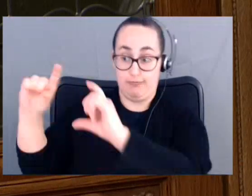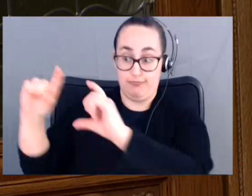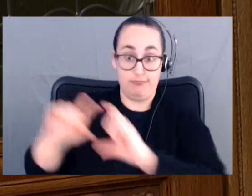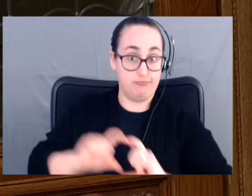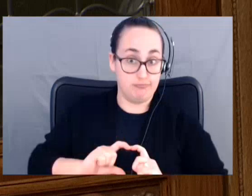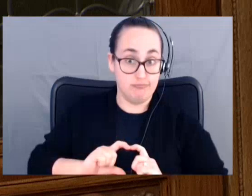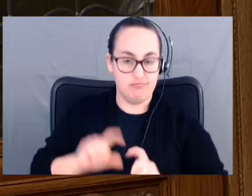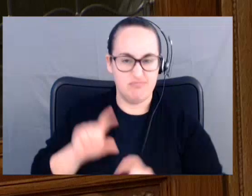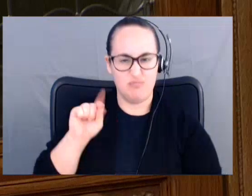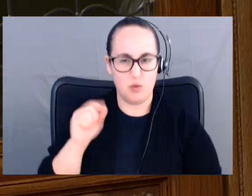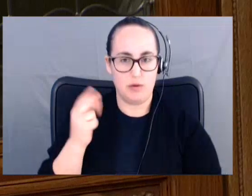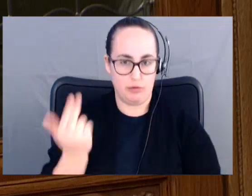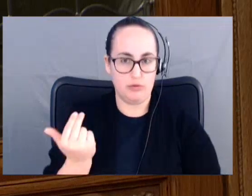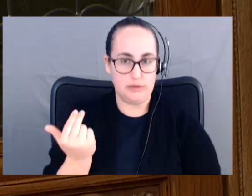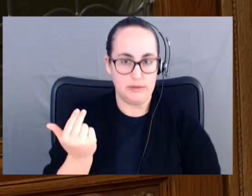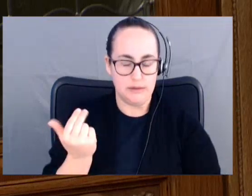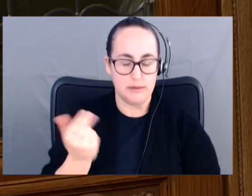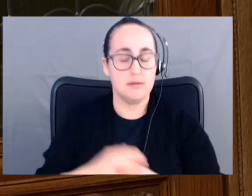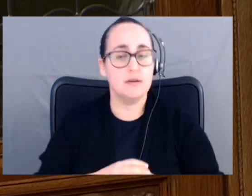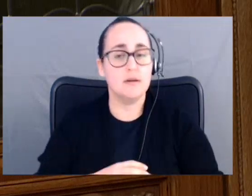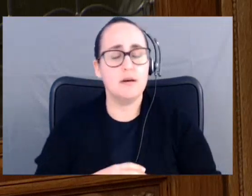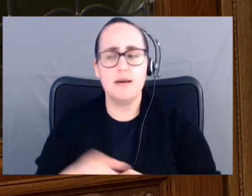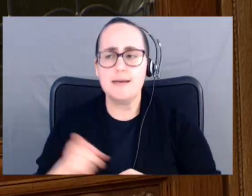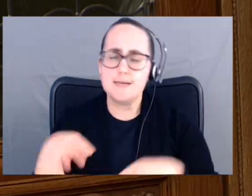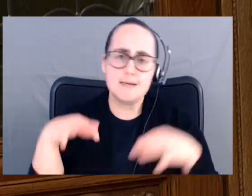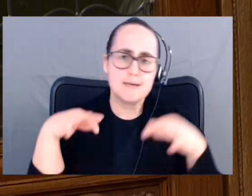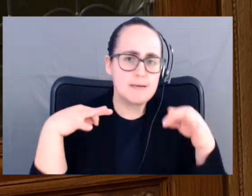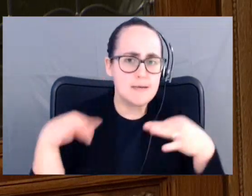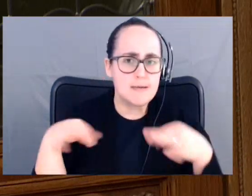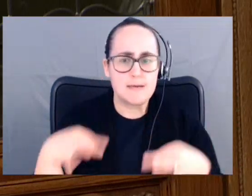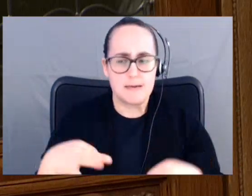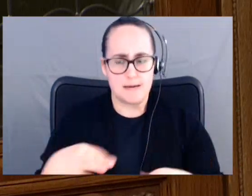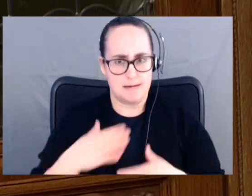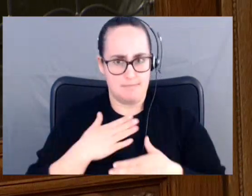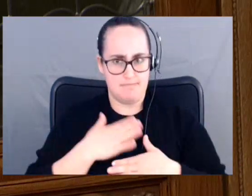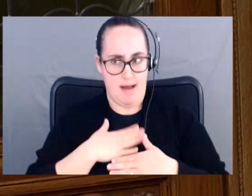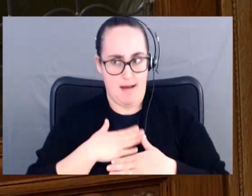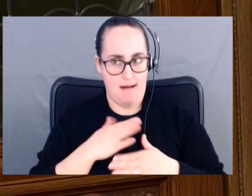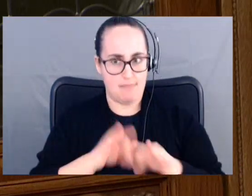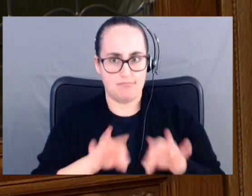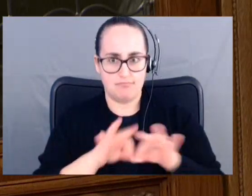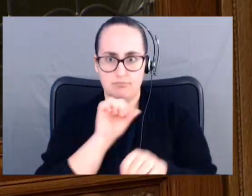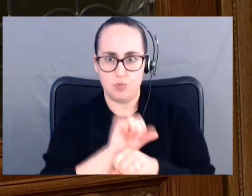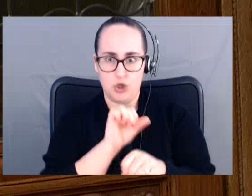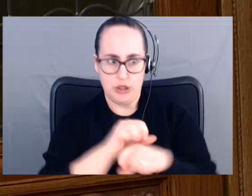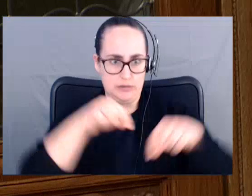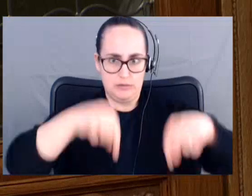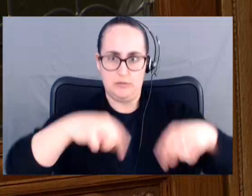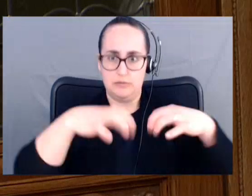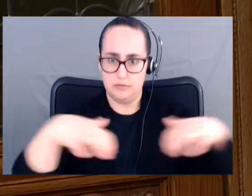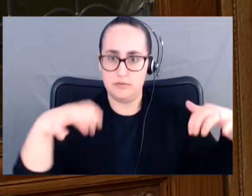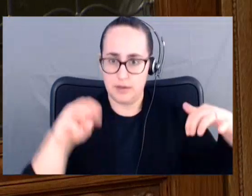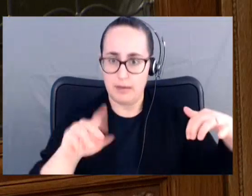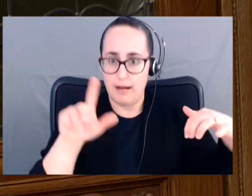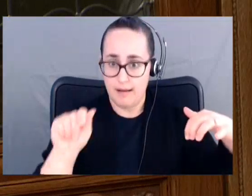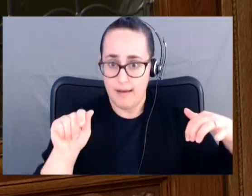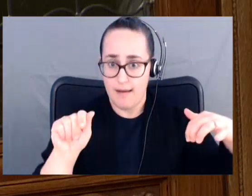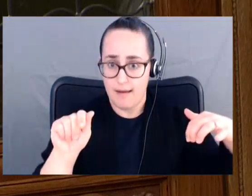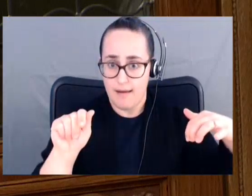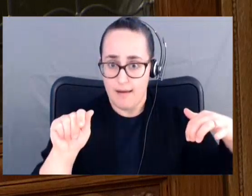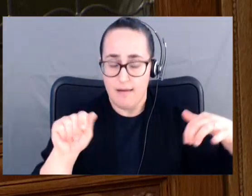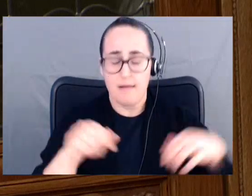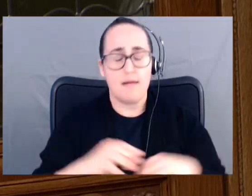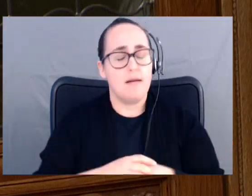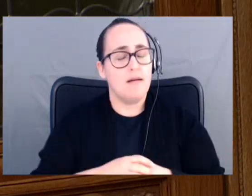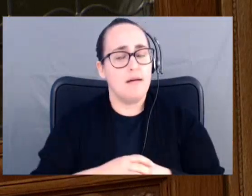He shared what he thought was most important about the work ahead of me, first as candidate and then as MLA for the community we both love. He